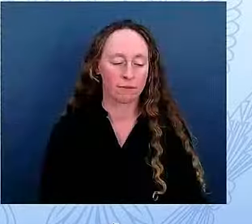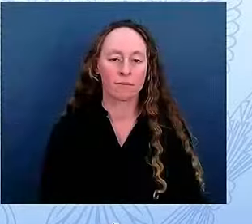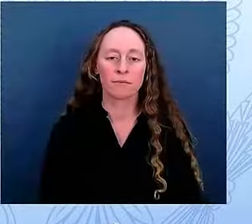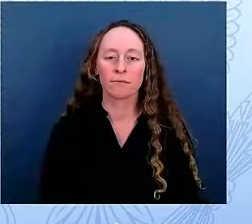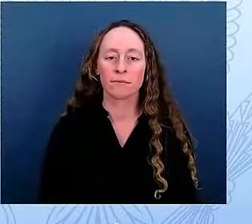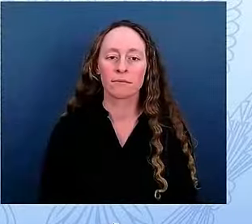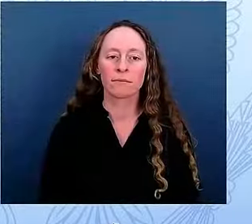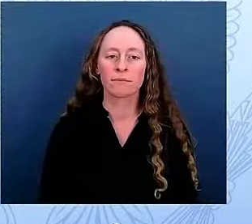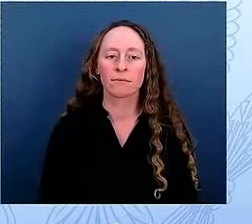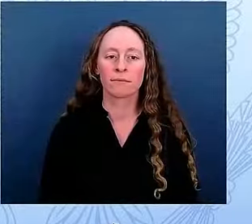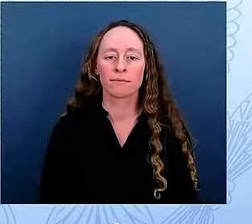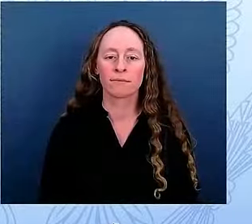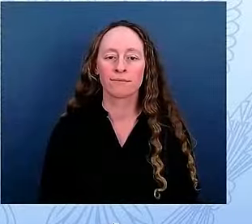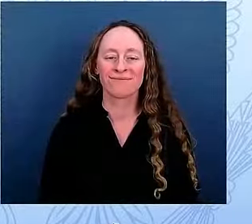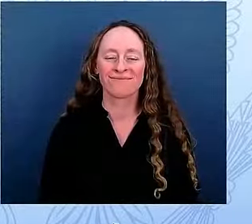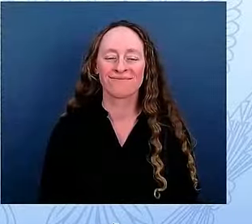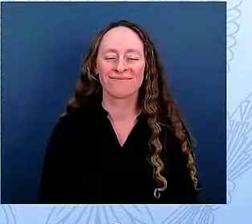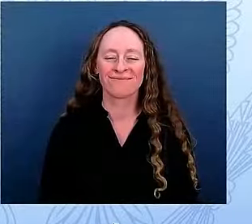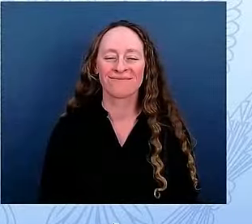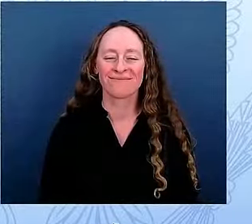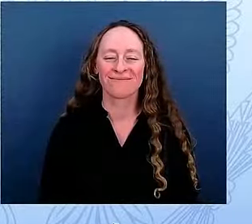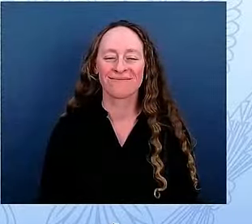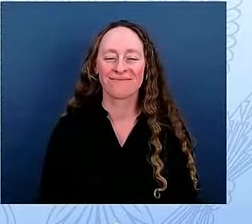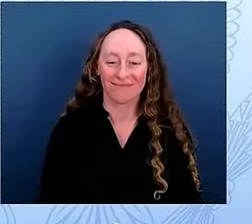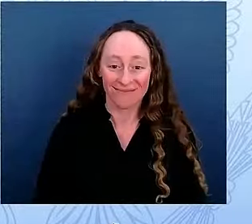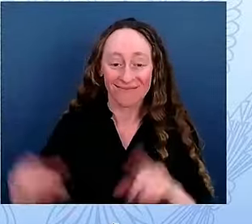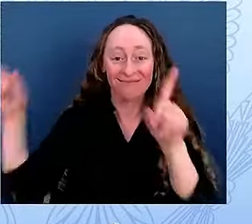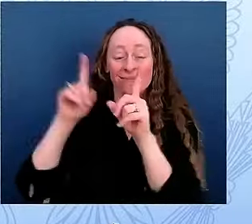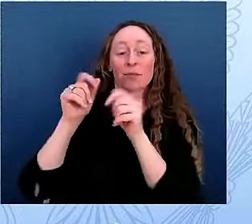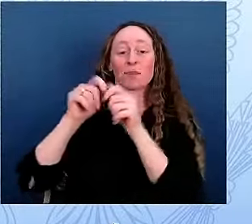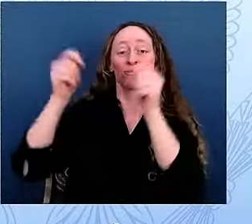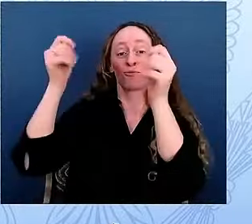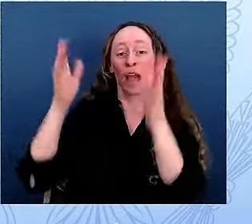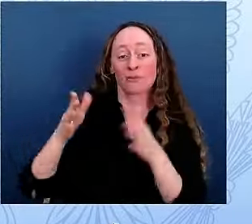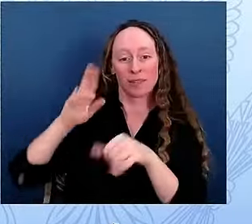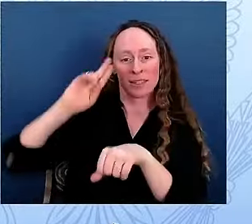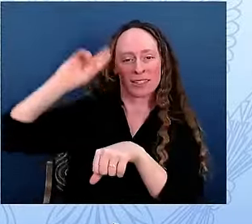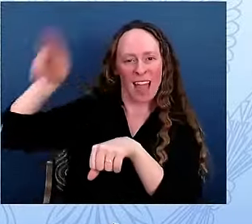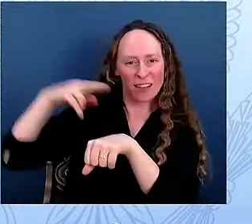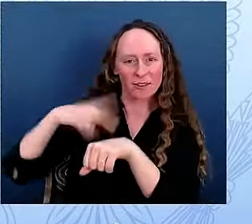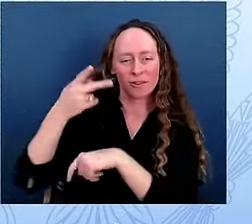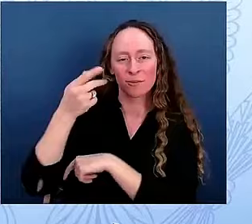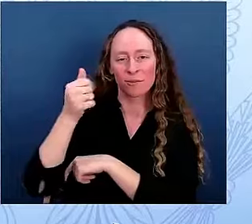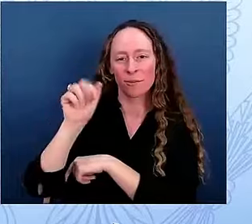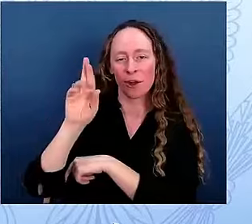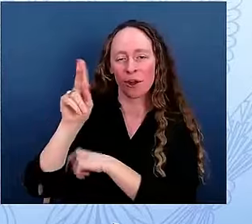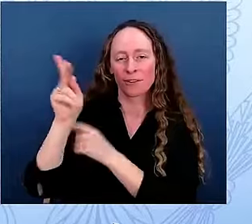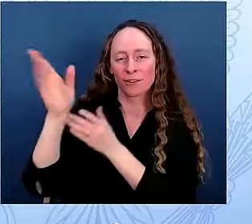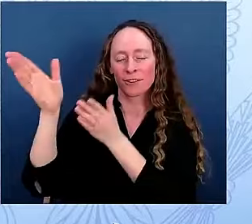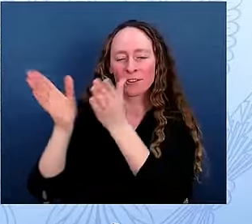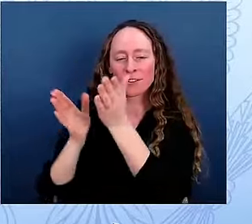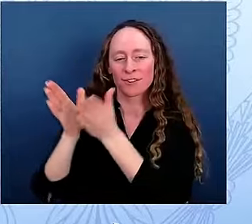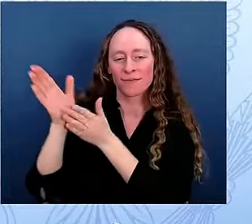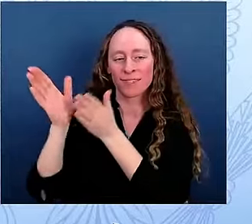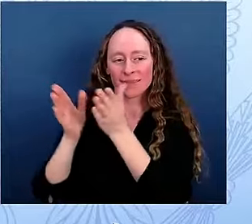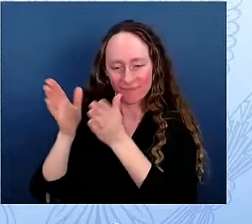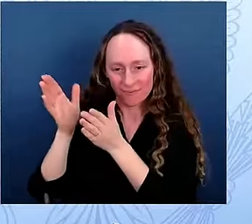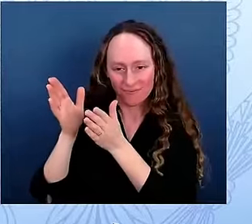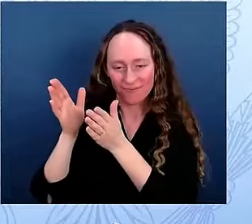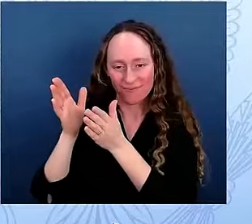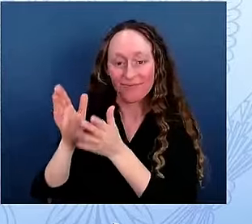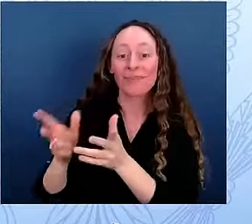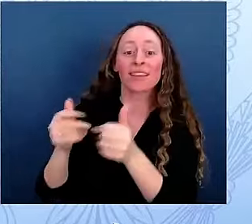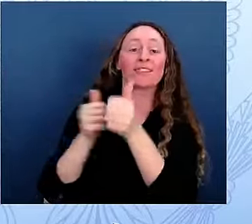By the Director of the National Park Service, Charles Sams, Chief Historian at the History Channel, Kimberly Gilmore, President of the White House Historical